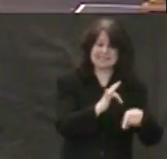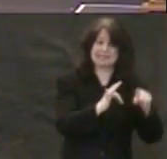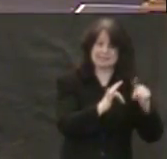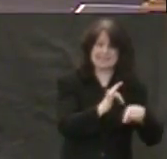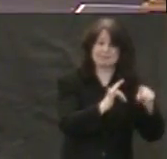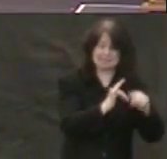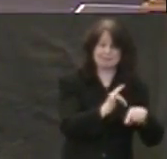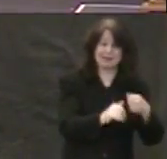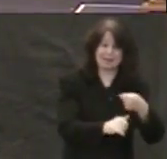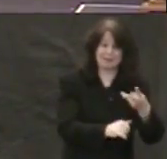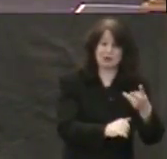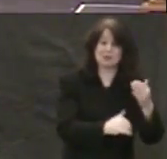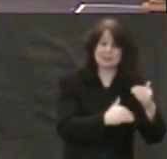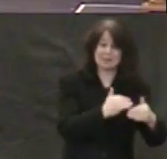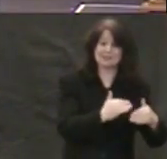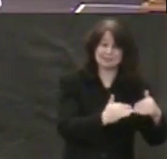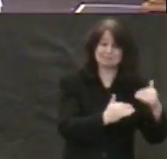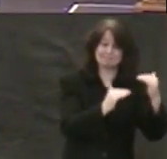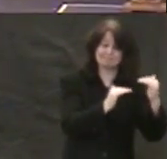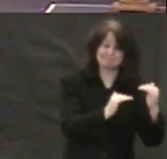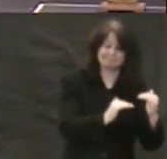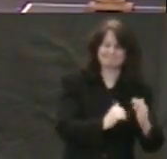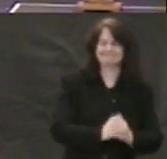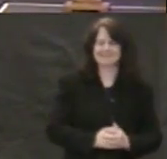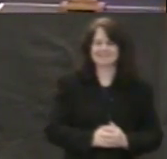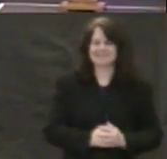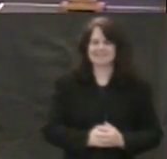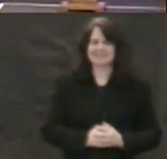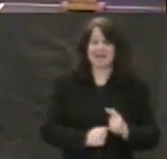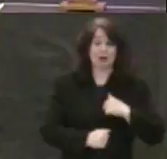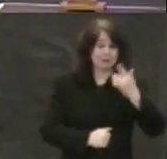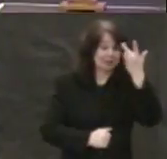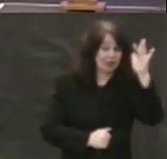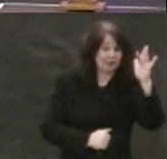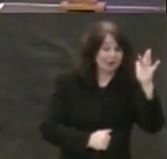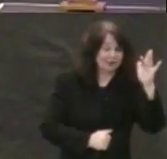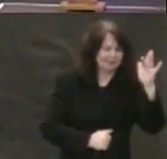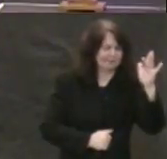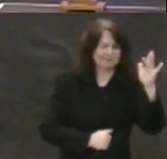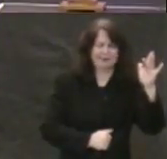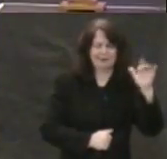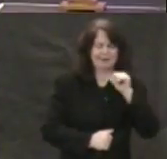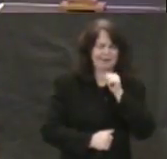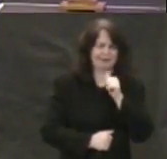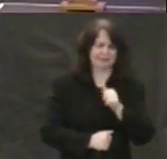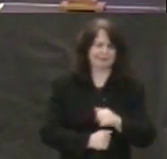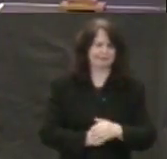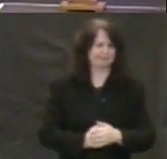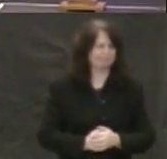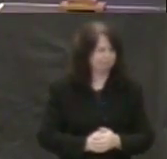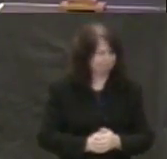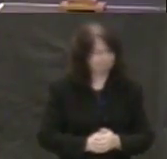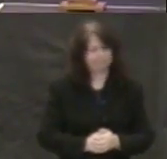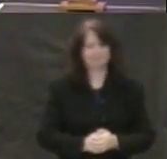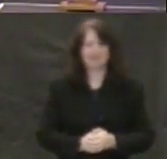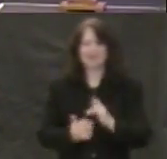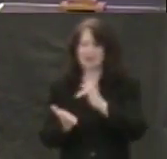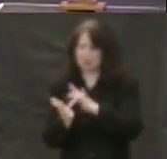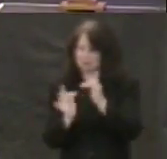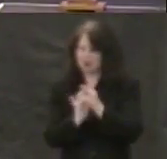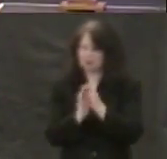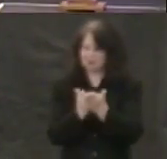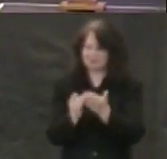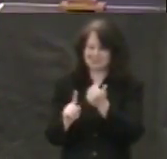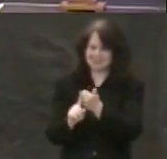How clever. Too clever by half. The Bible isn't too